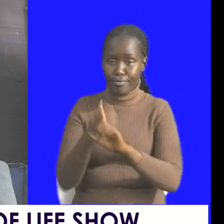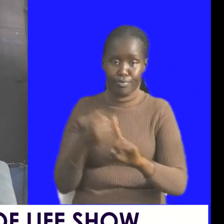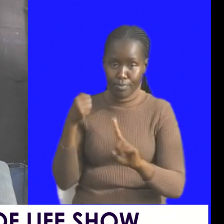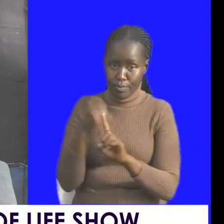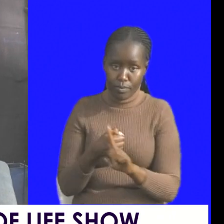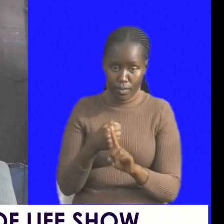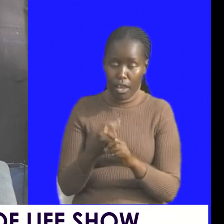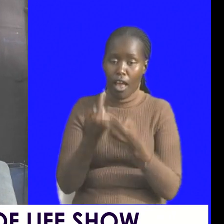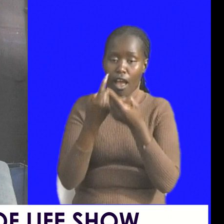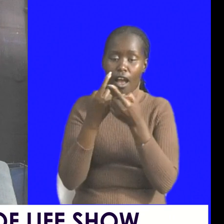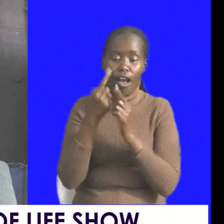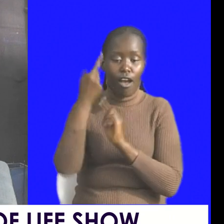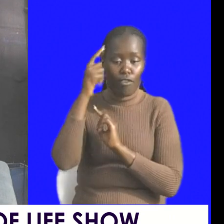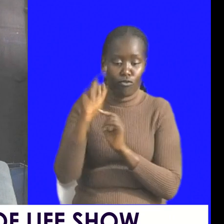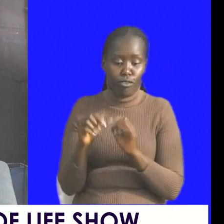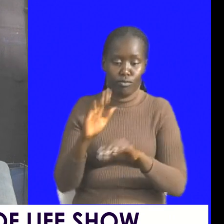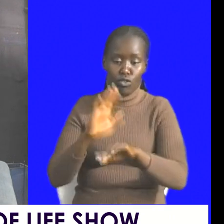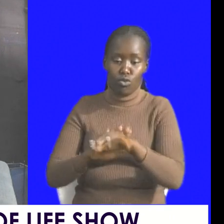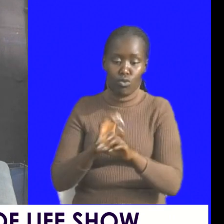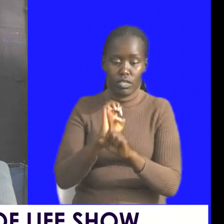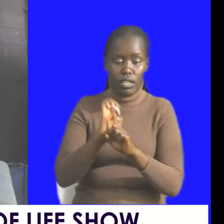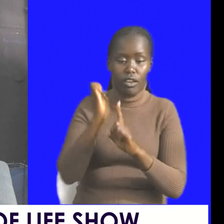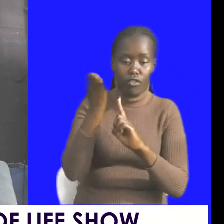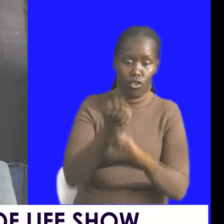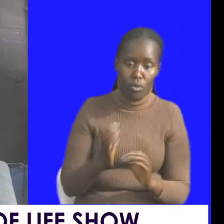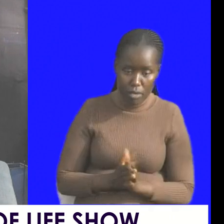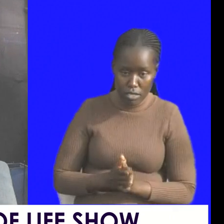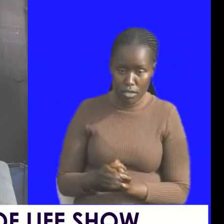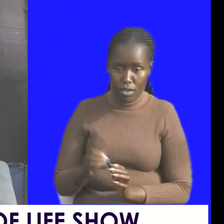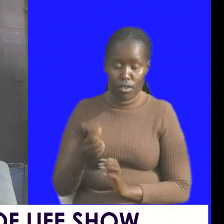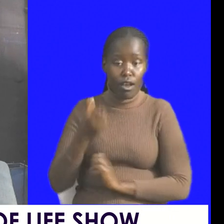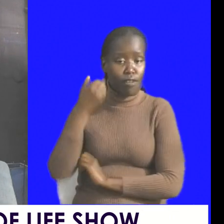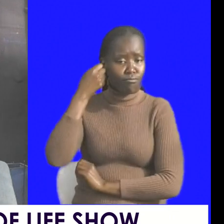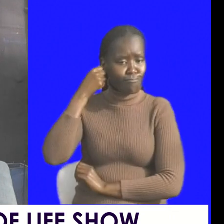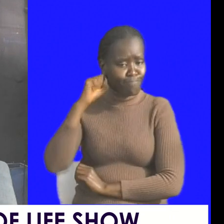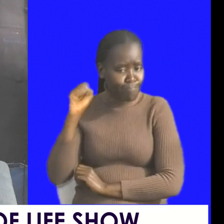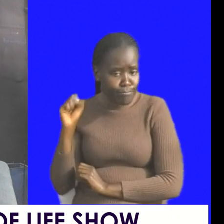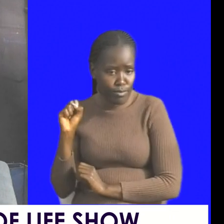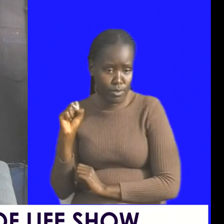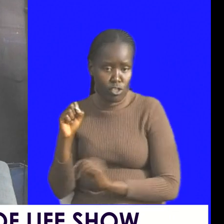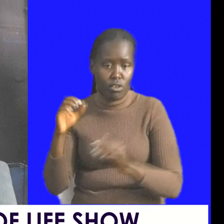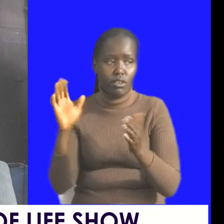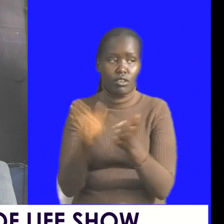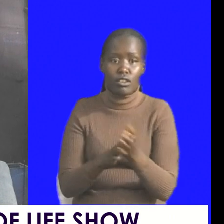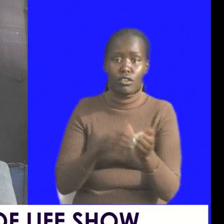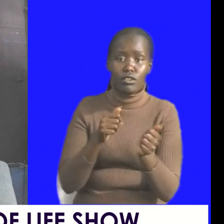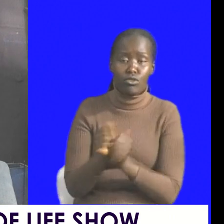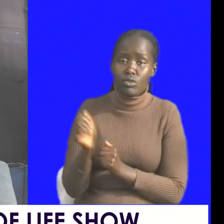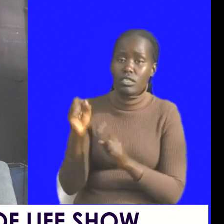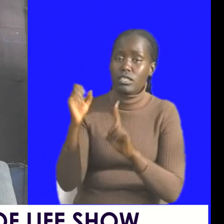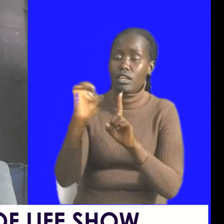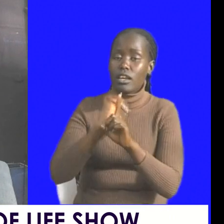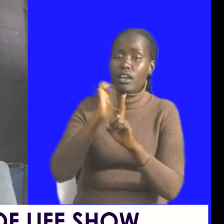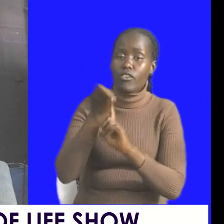quiet environments by the way noise pollutes your environments did you know that noise